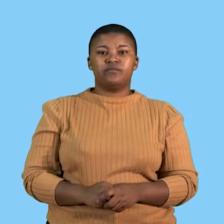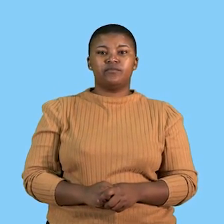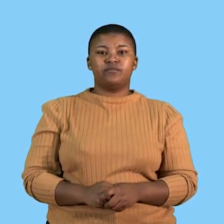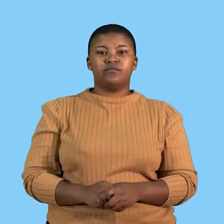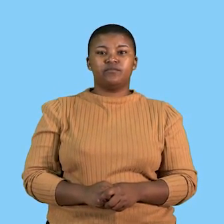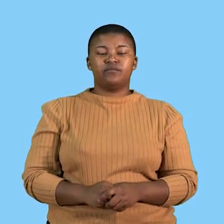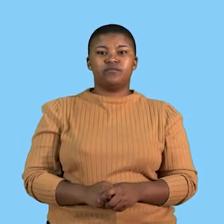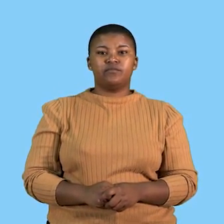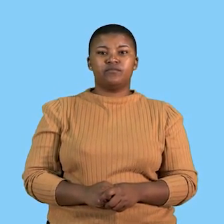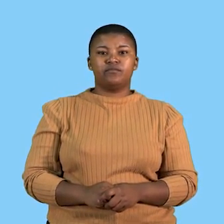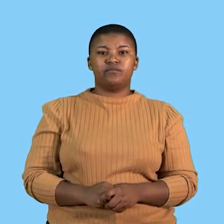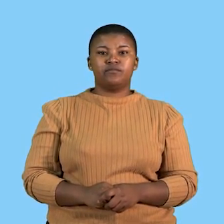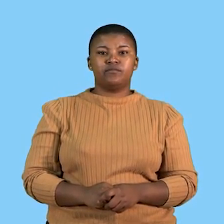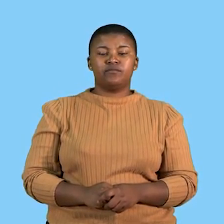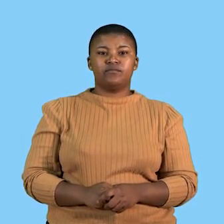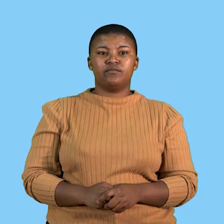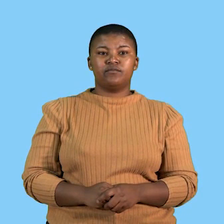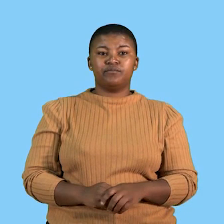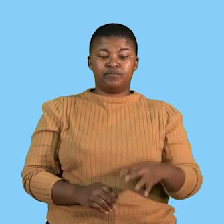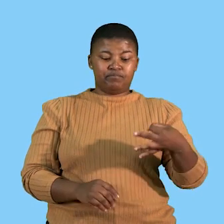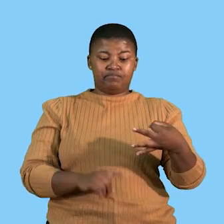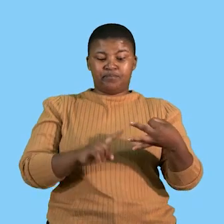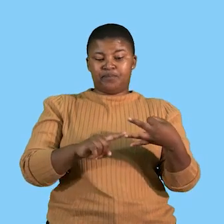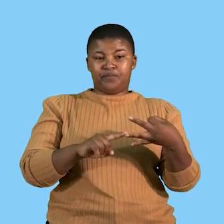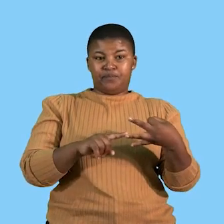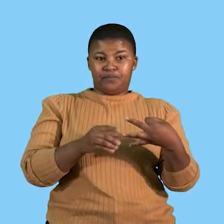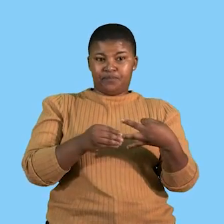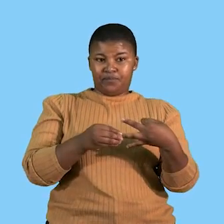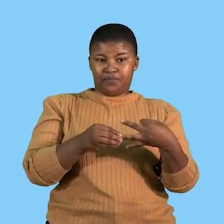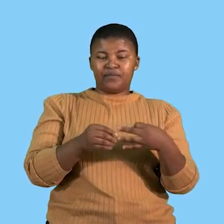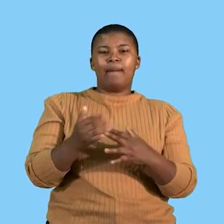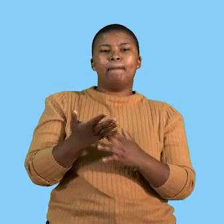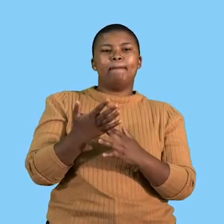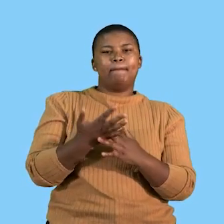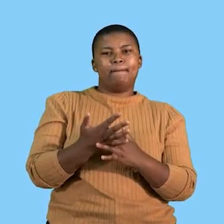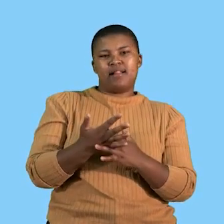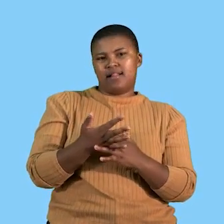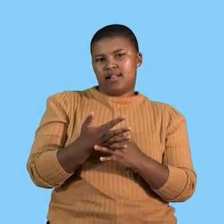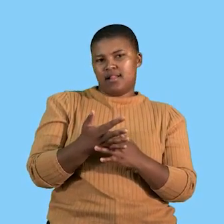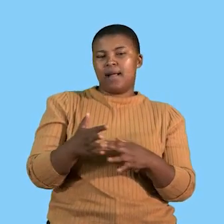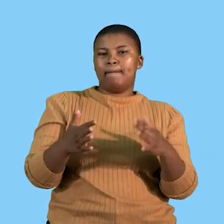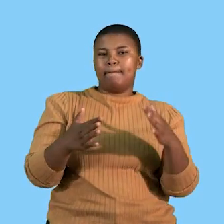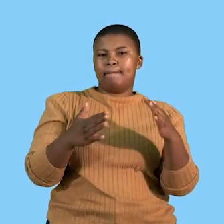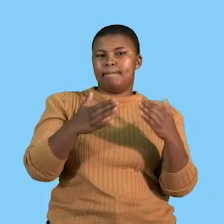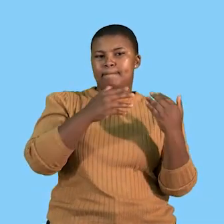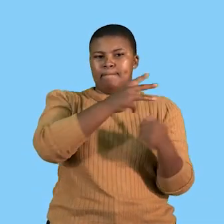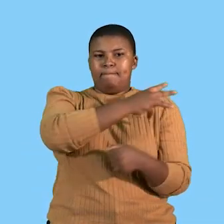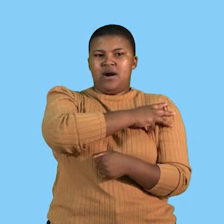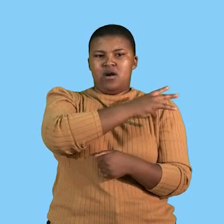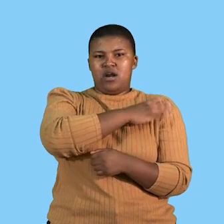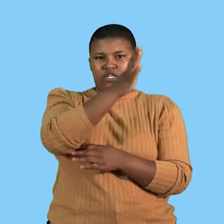Usually at the long term. The second level of management is then middle